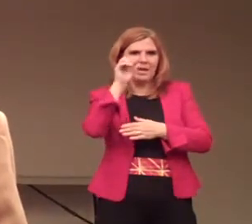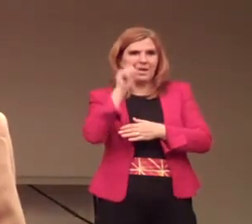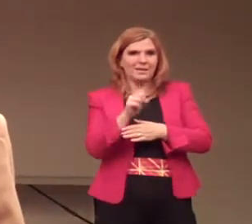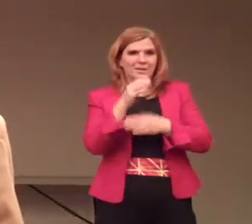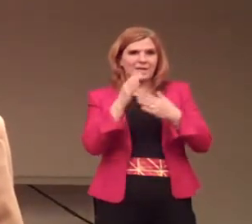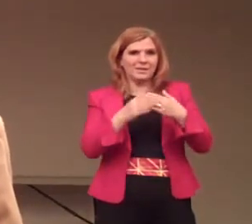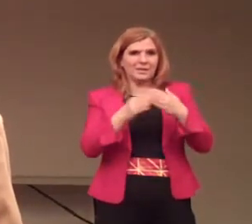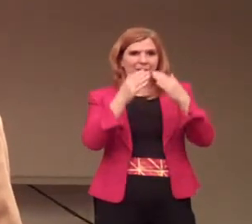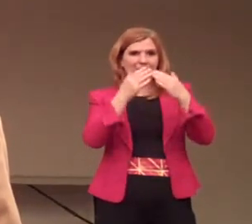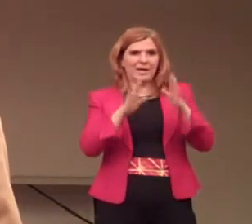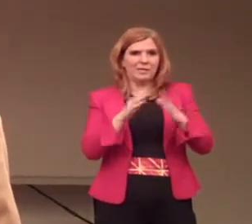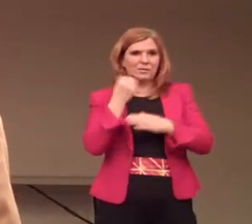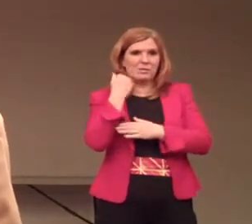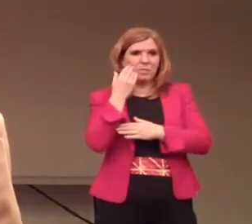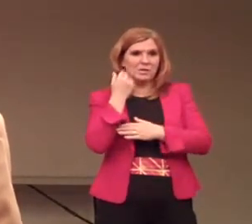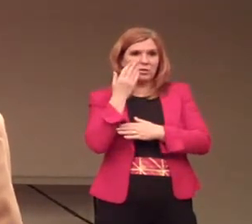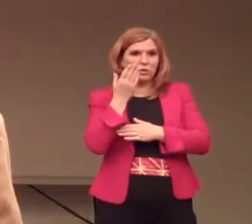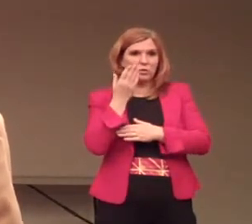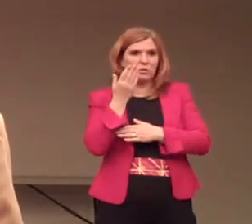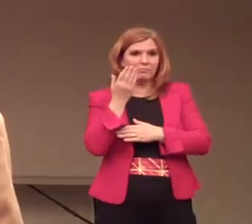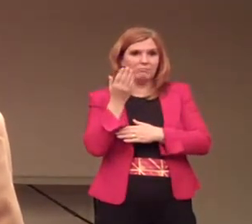side house of ill fame.